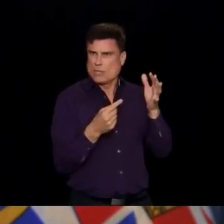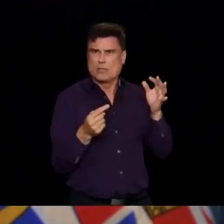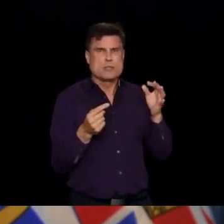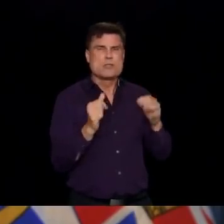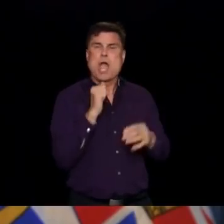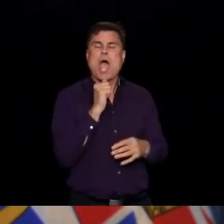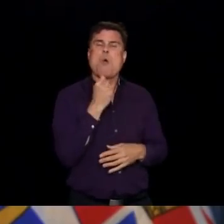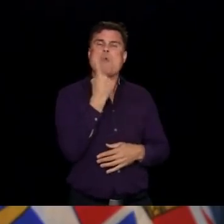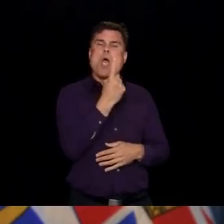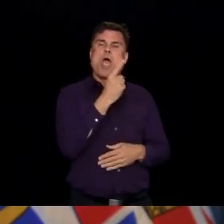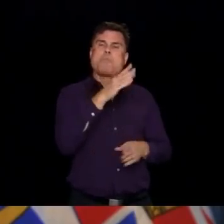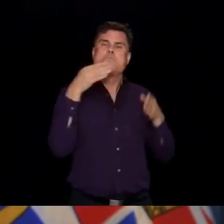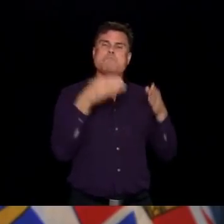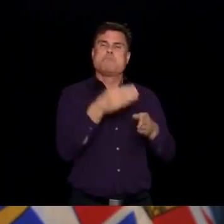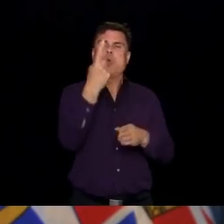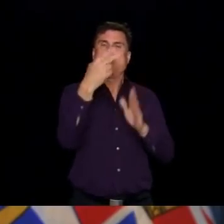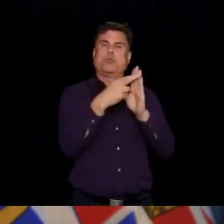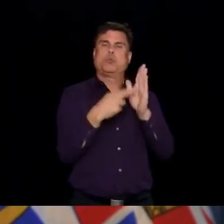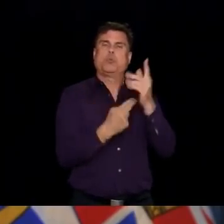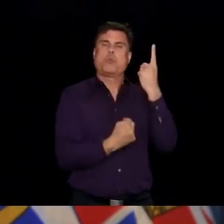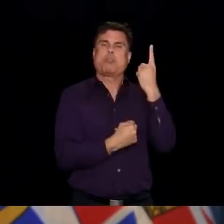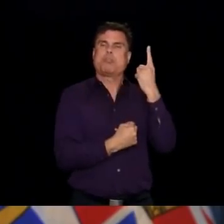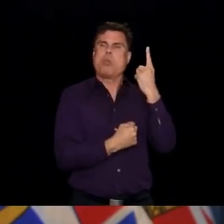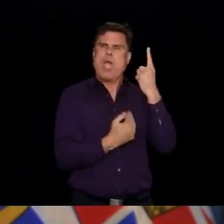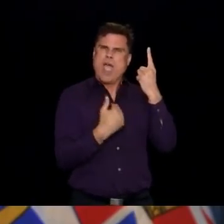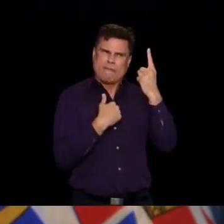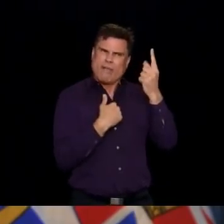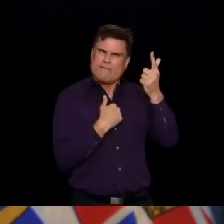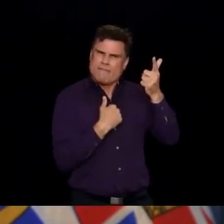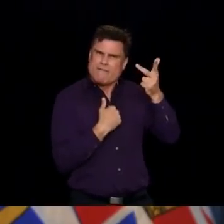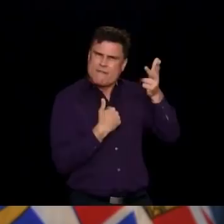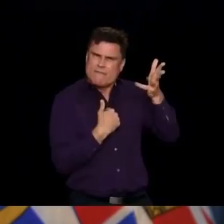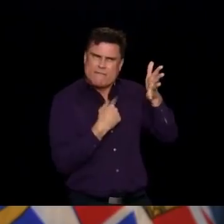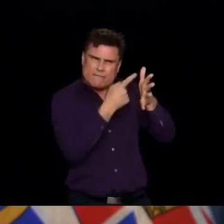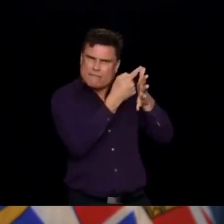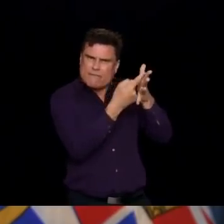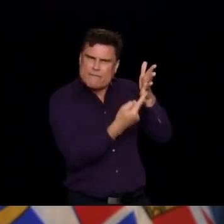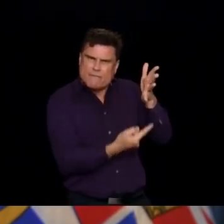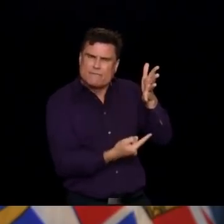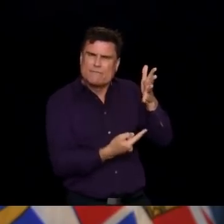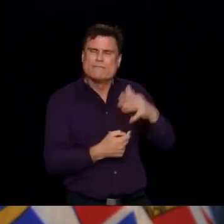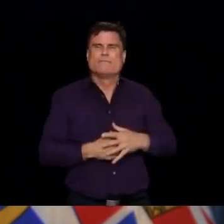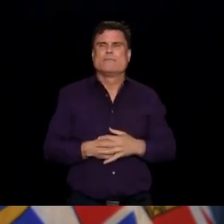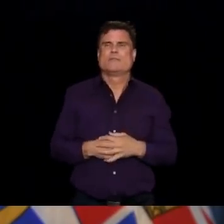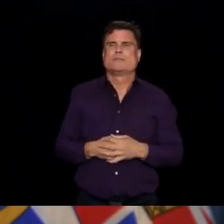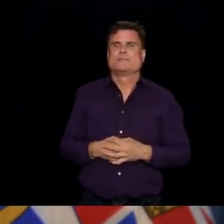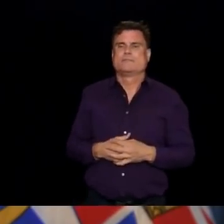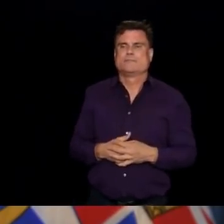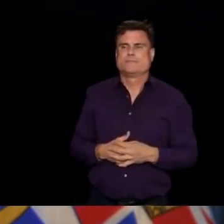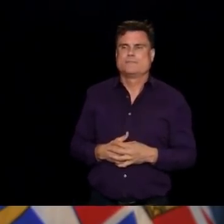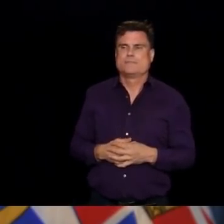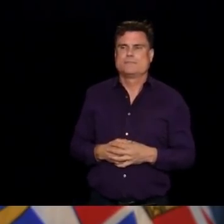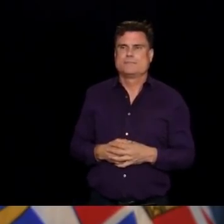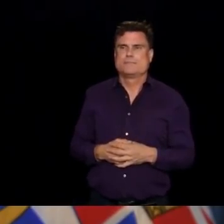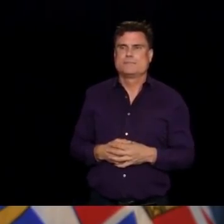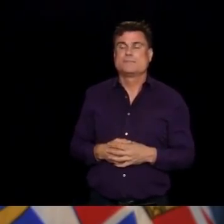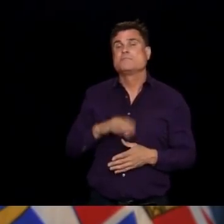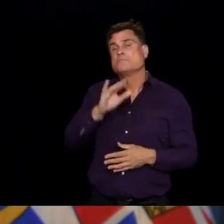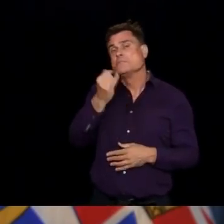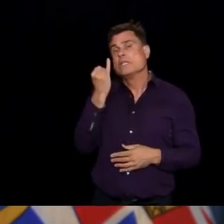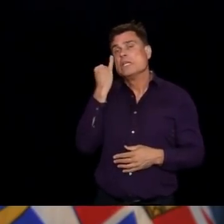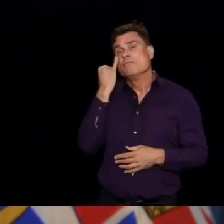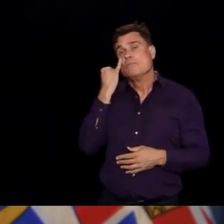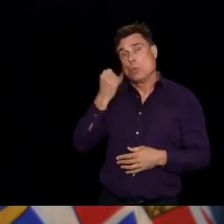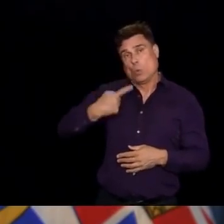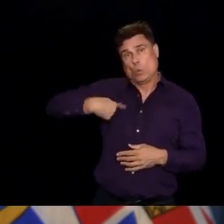one thing. It's about having those layers. And we know that if we start having more transmission in the community, then we need to